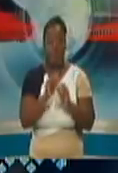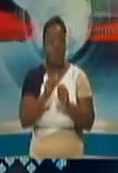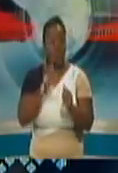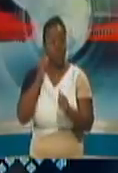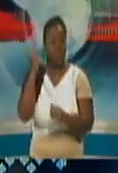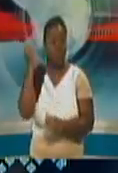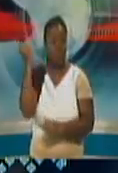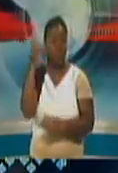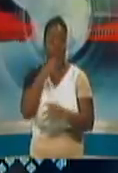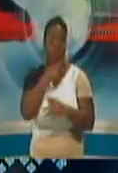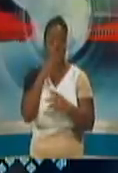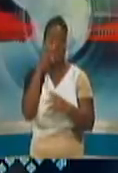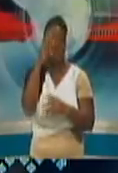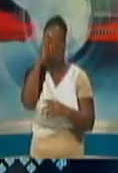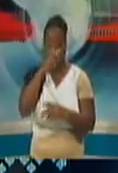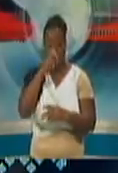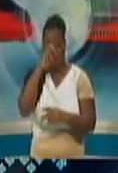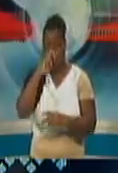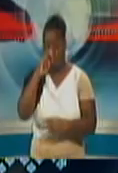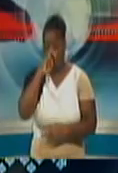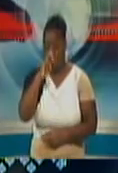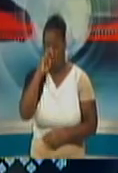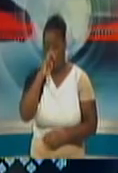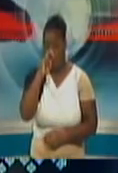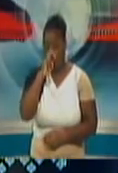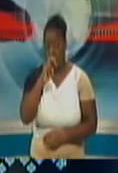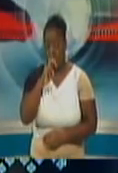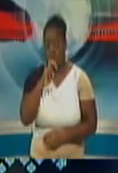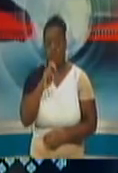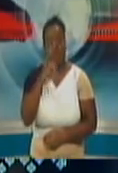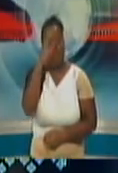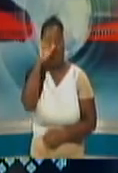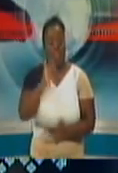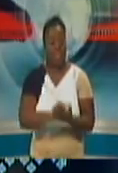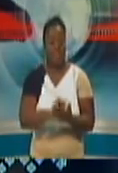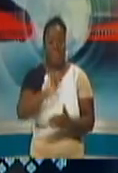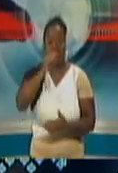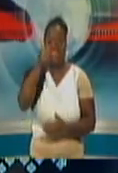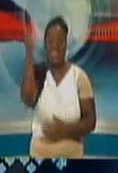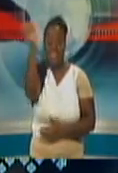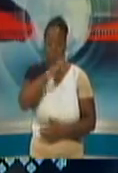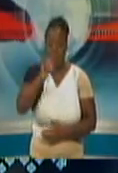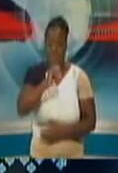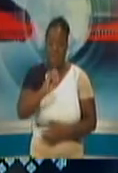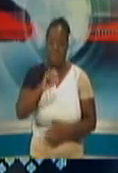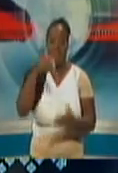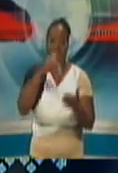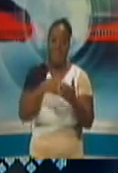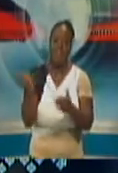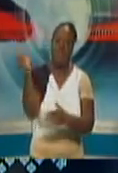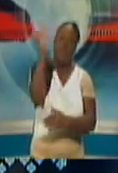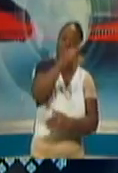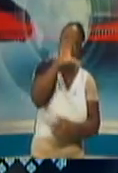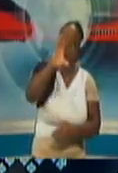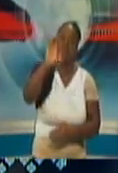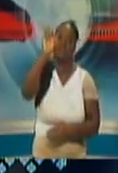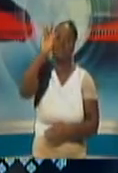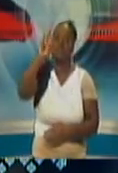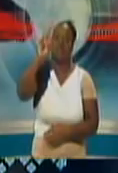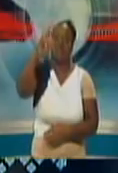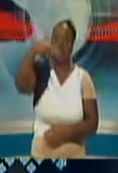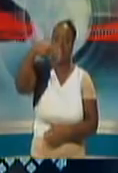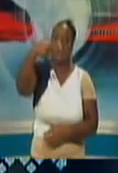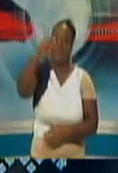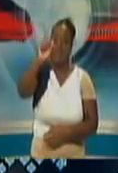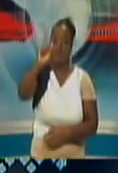wheels on to the lab in the sense that 10% of the samples that we do there we still sent back to Caribbean Public Health Agency for our